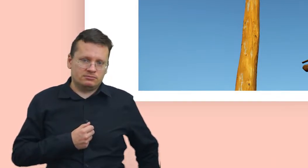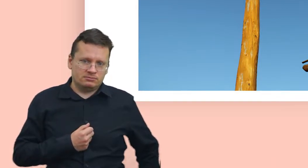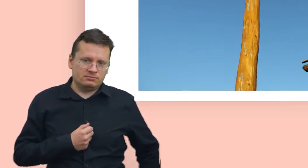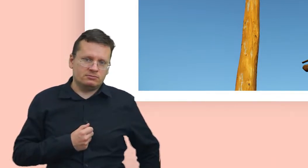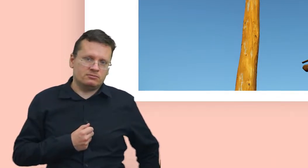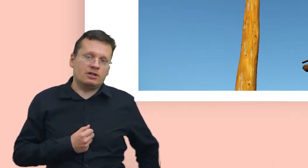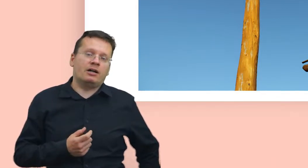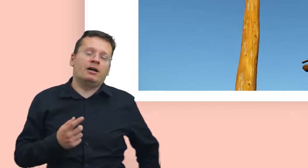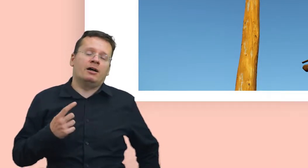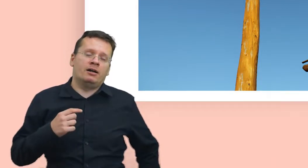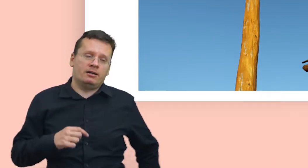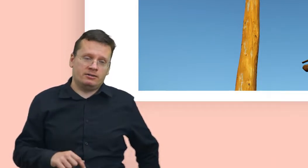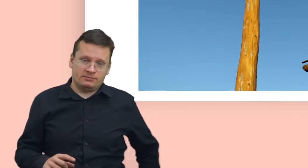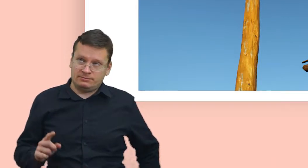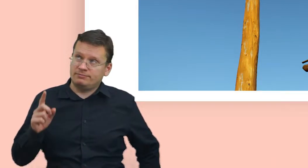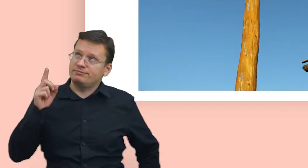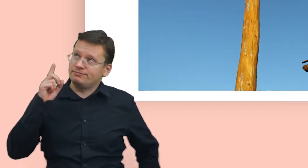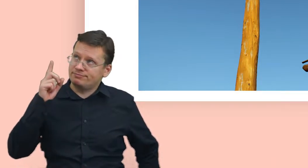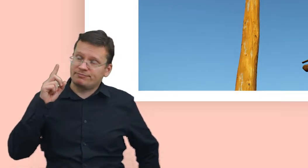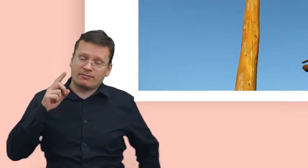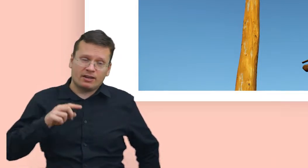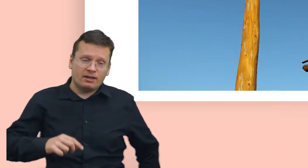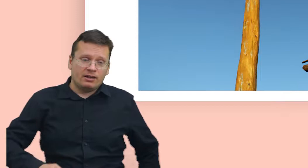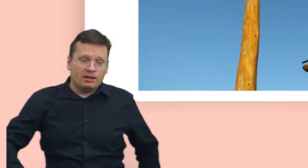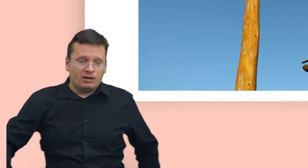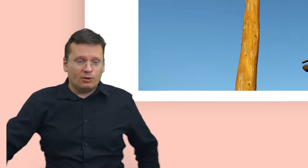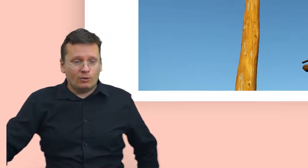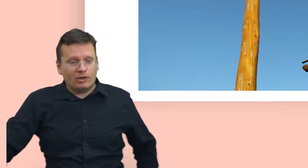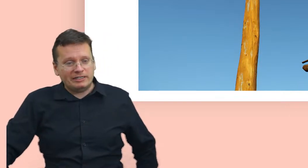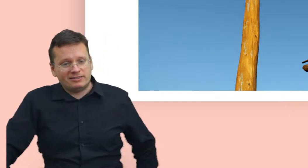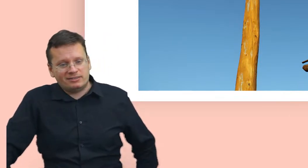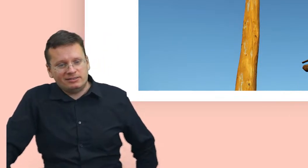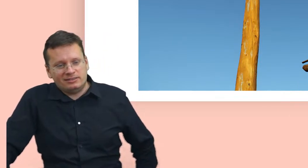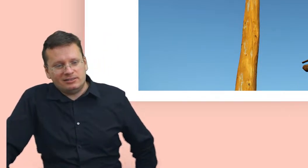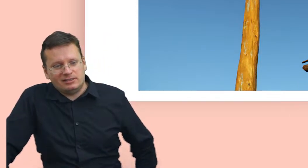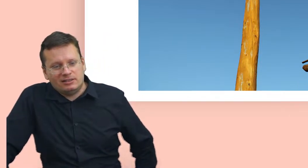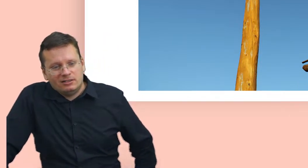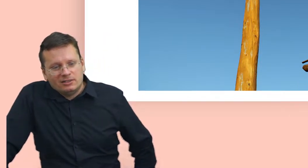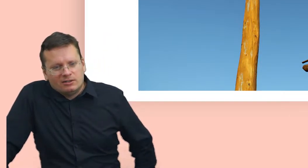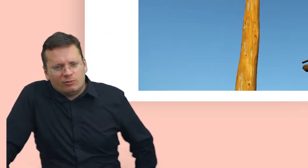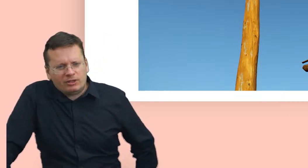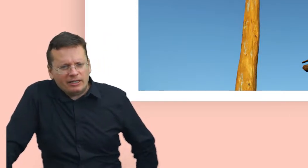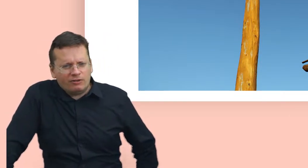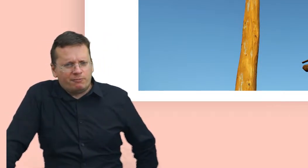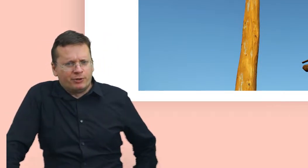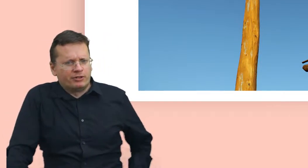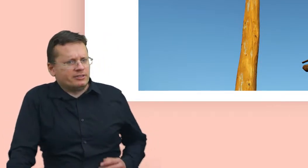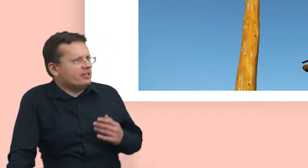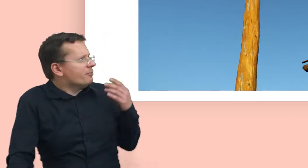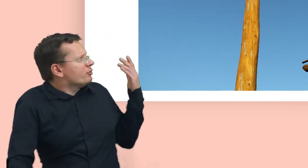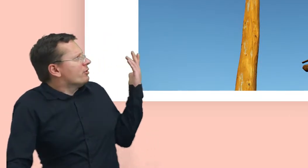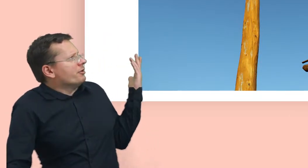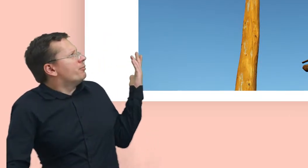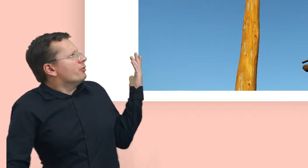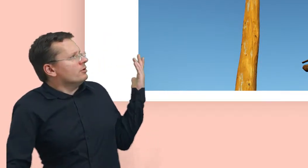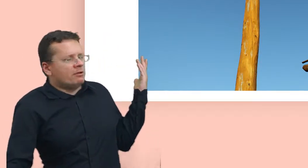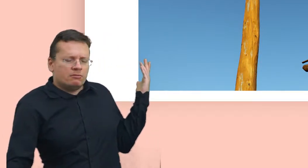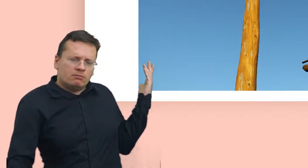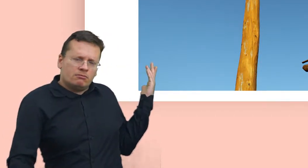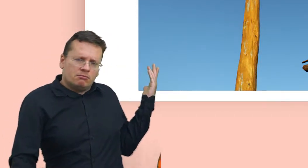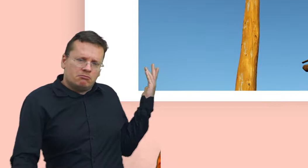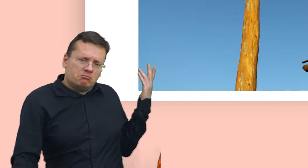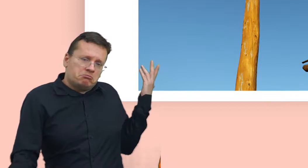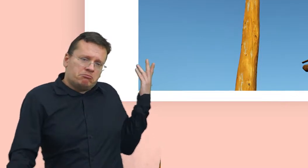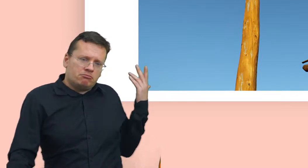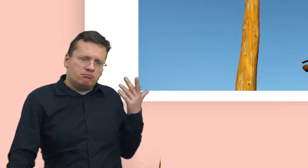messengers connecting them to heaven. Oh, I see. What kind of bird do they put on the pole?